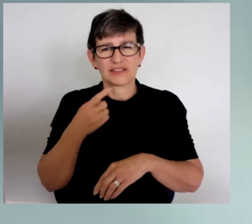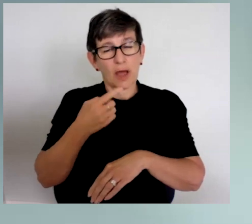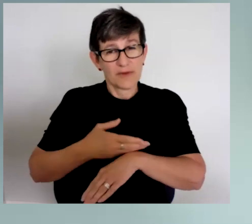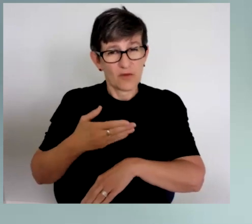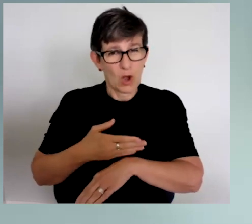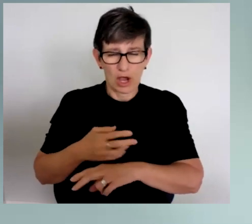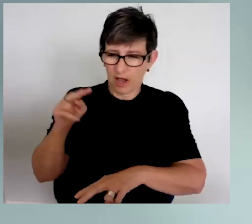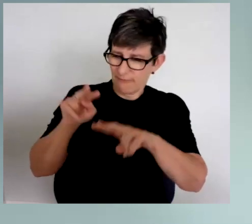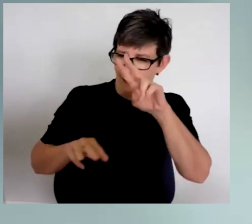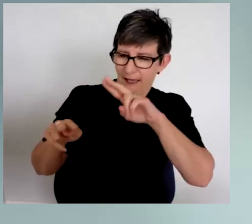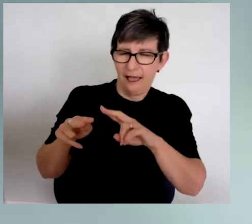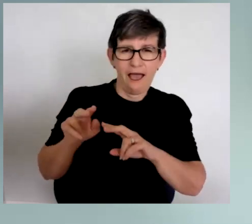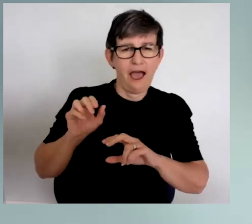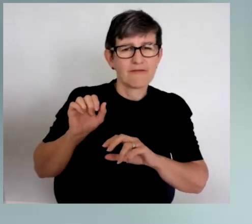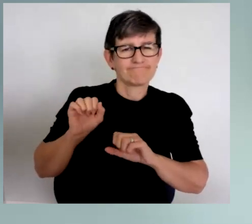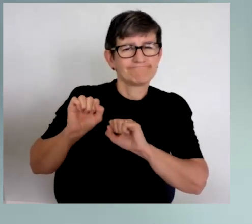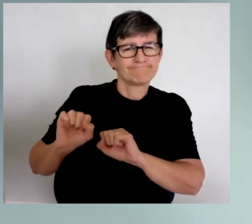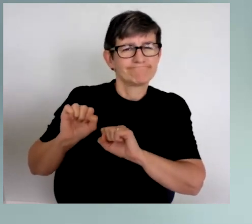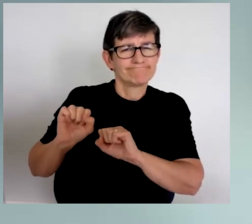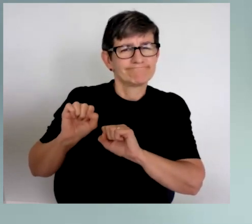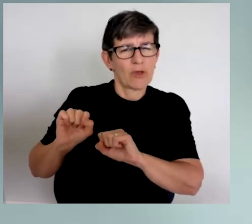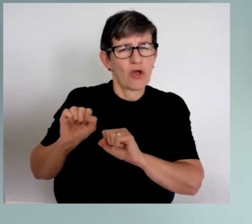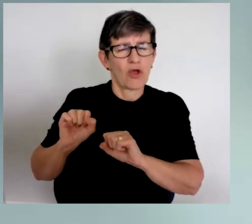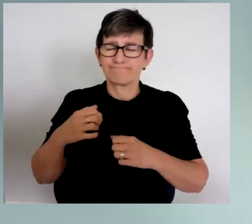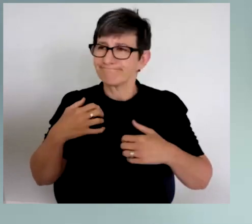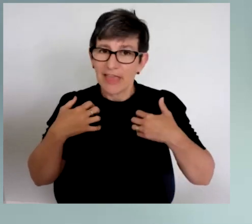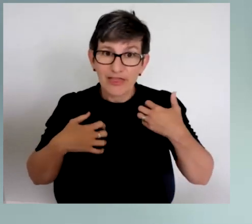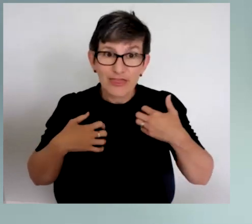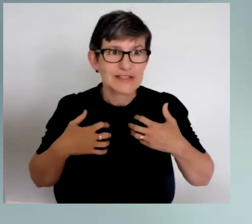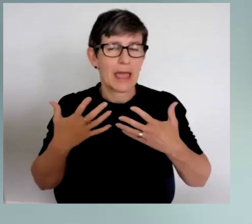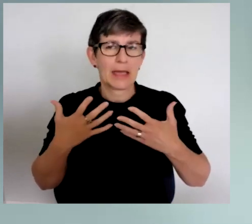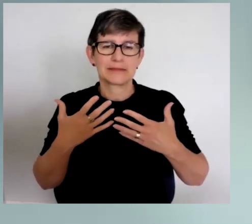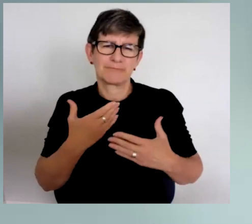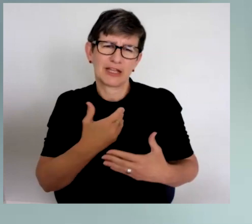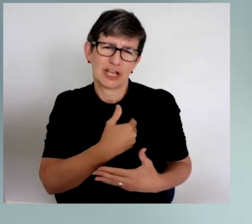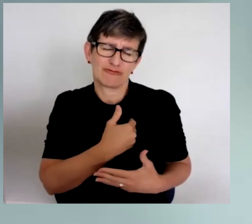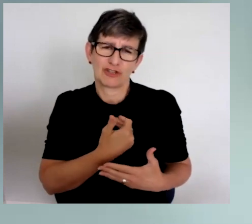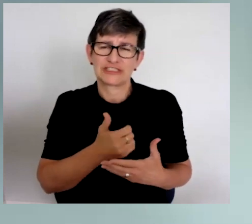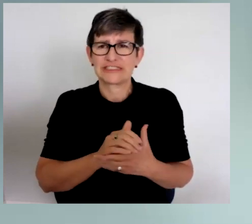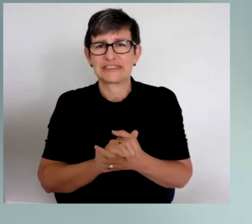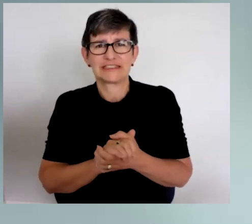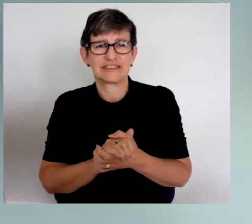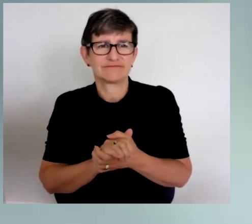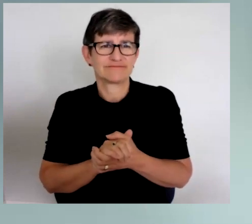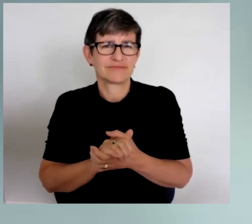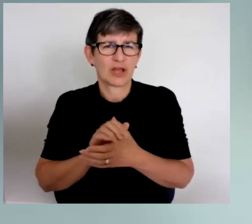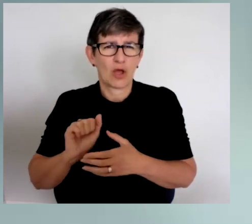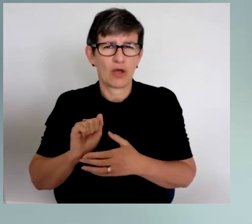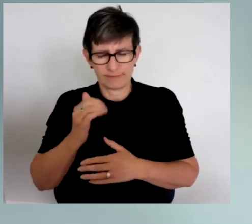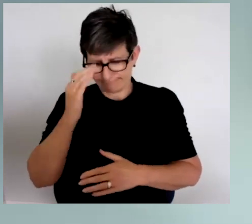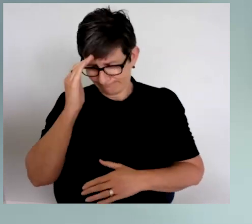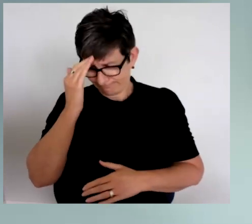first-hand Sue's enthusiasm, generosity and